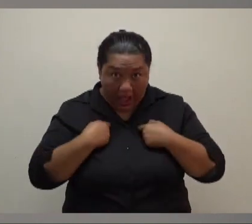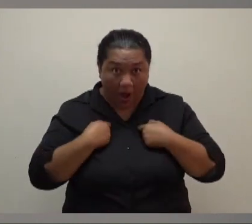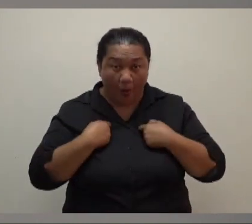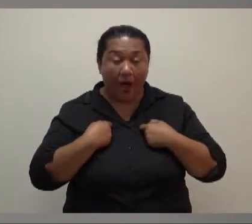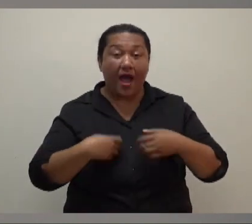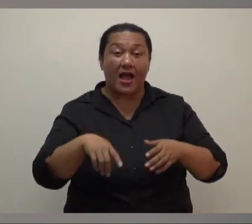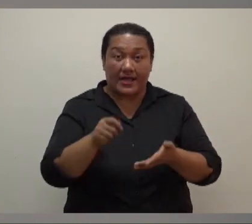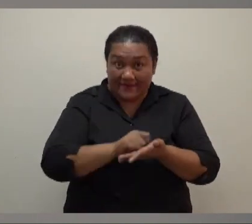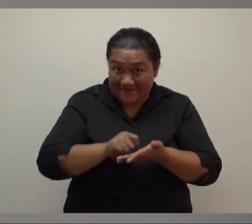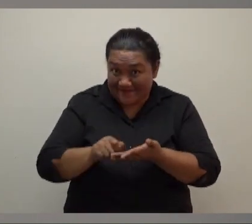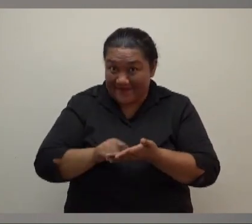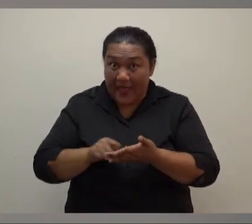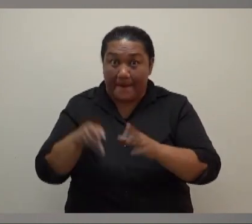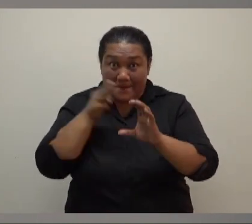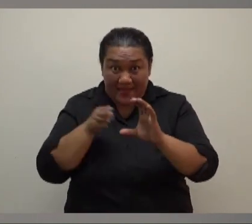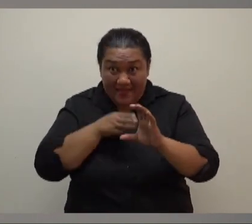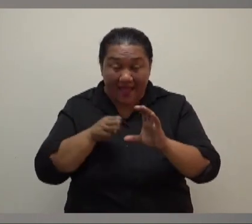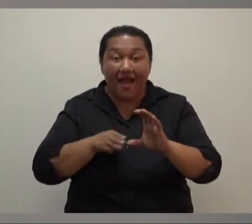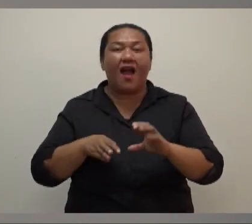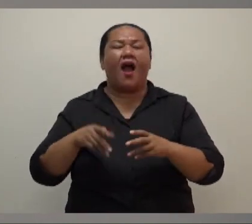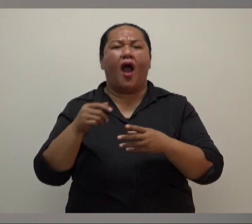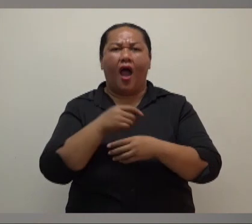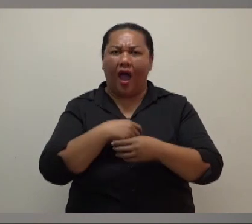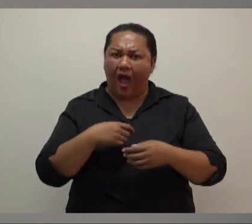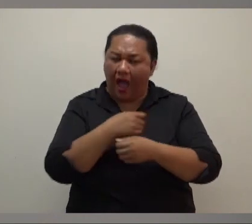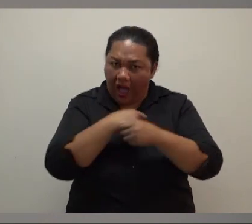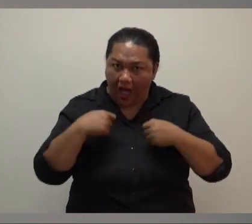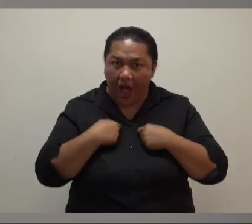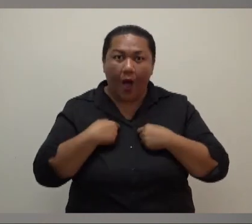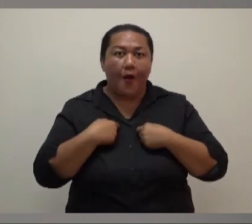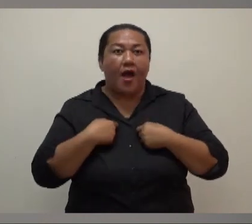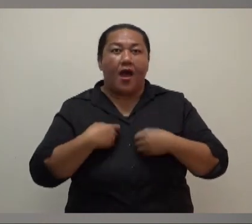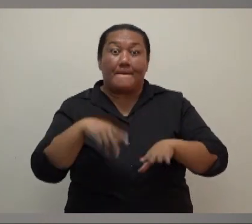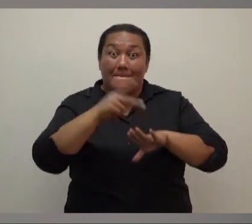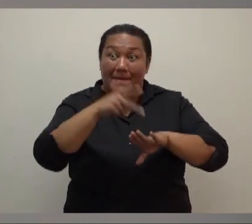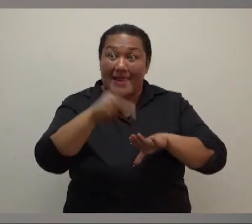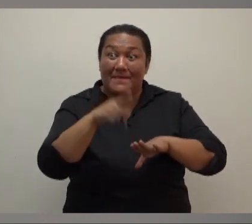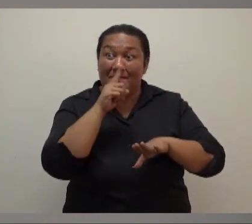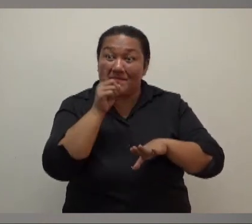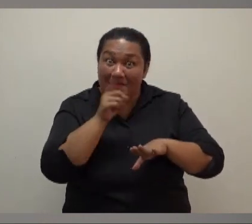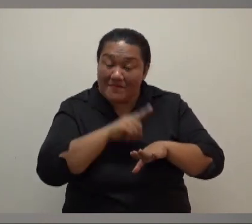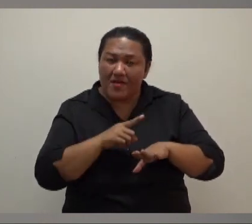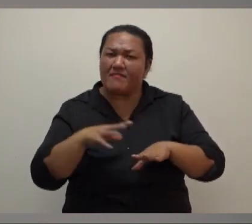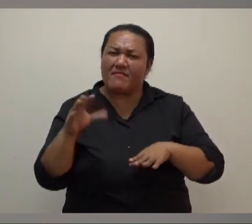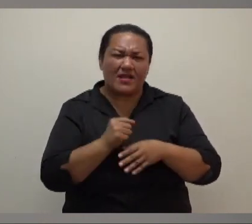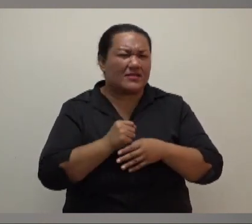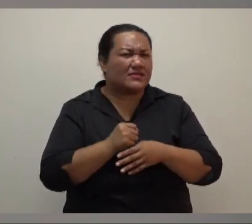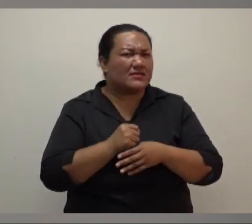think that our prime minister could be treated that way? Is there some kind of racism there? Is there some kind of, you know,